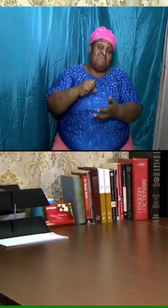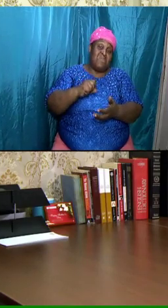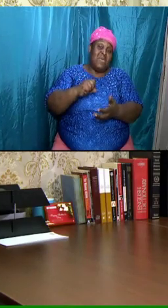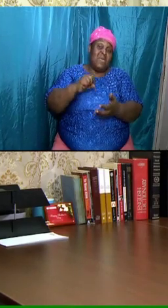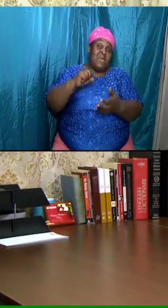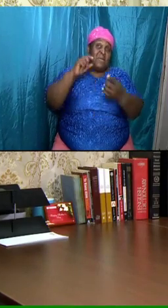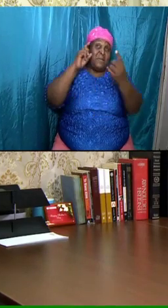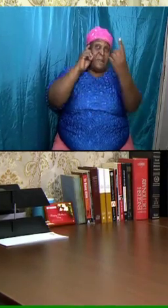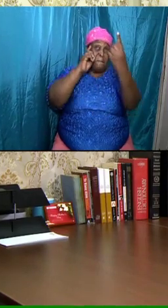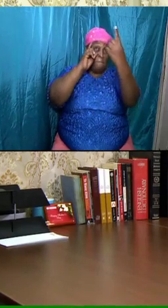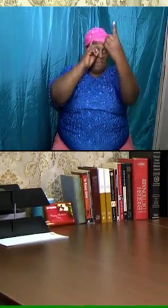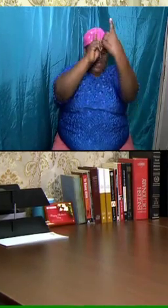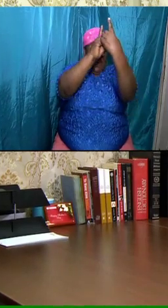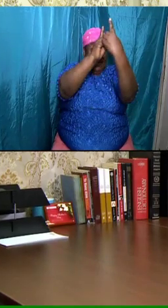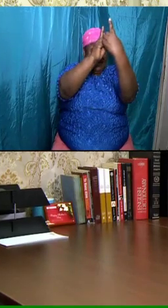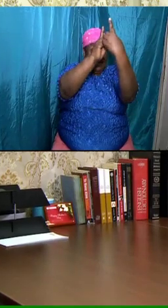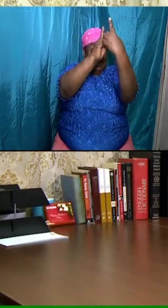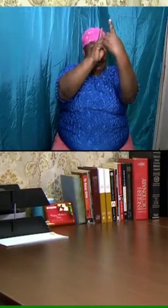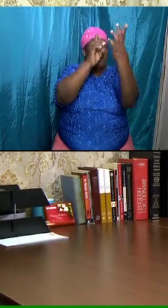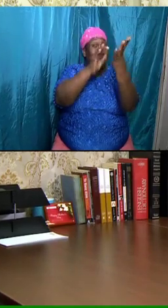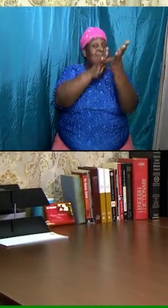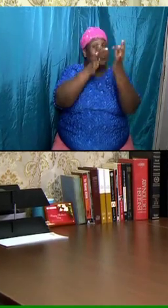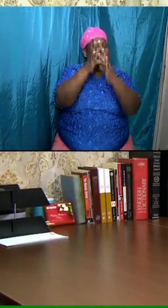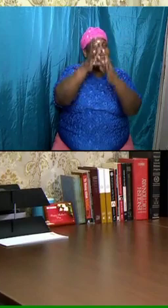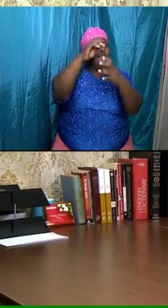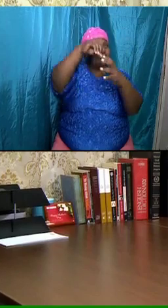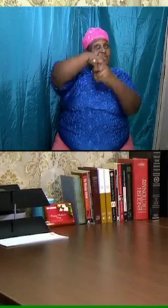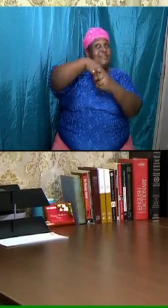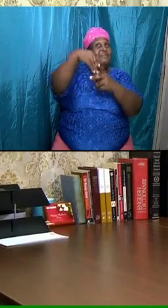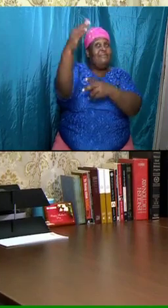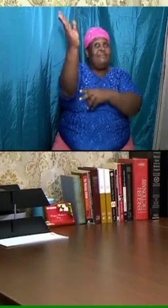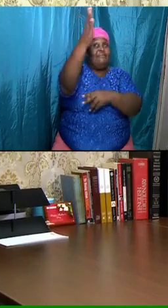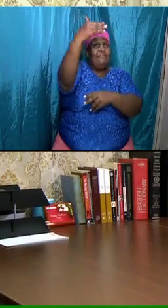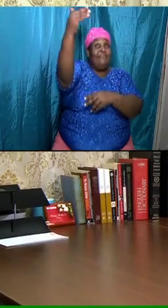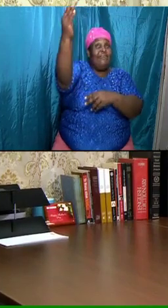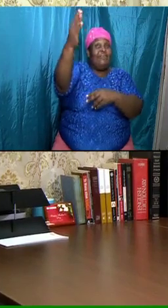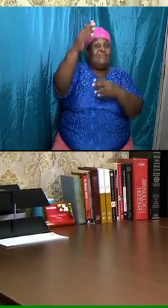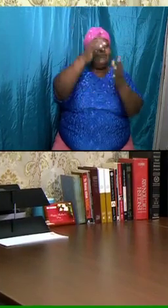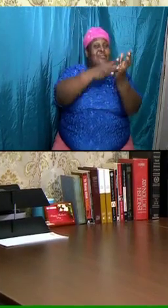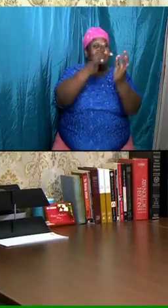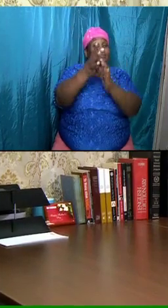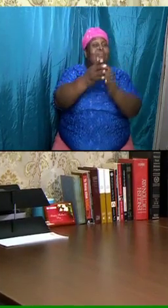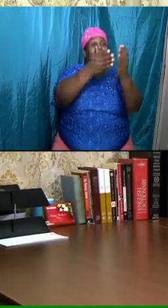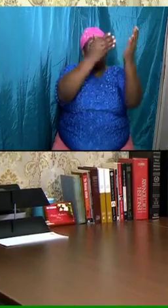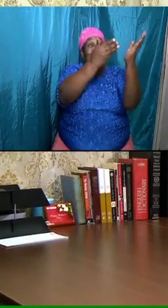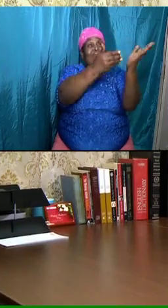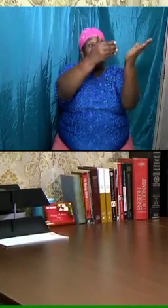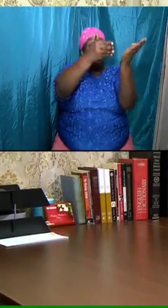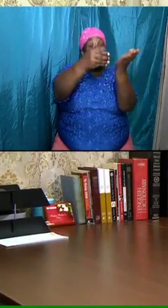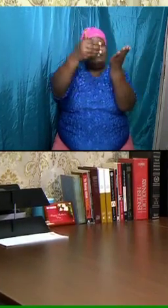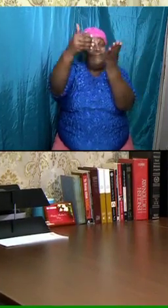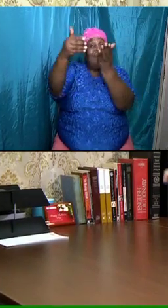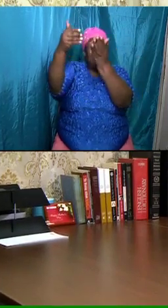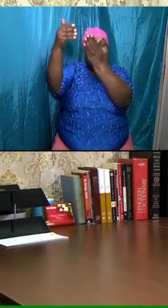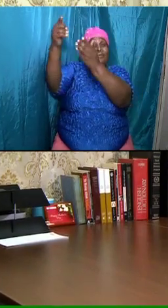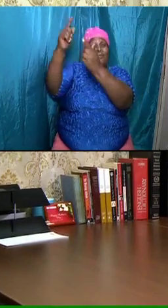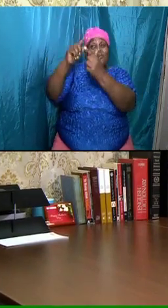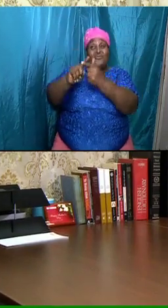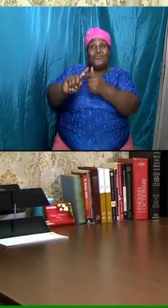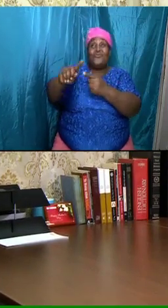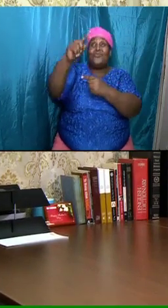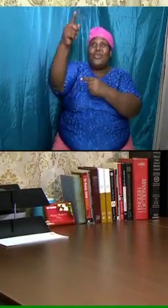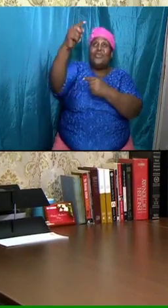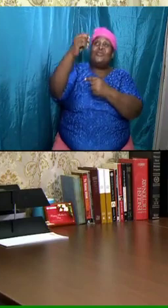meet him in the air and then we are going to be taken by him to our home in my